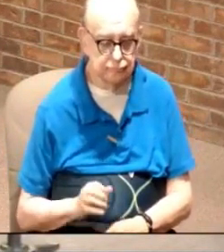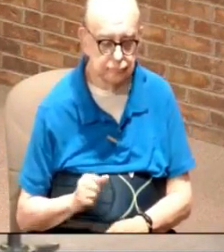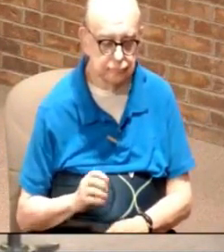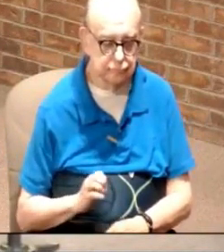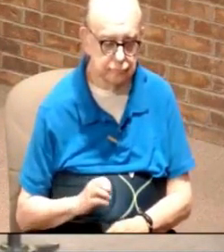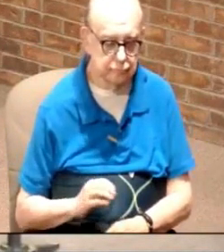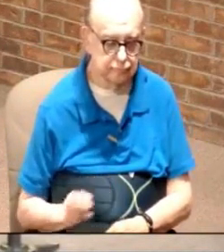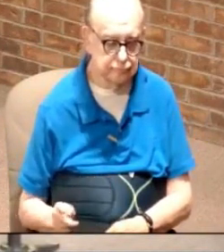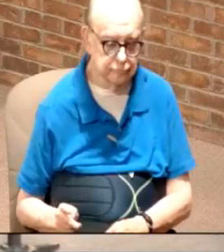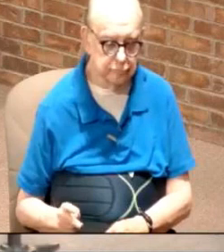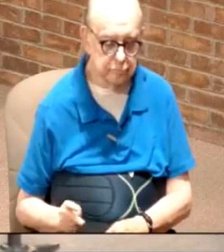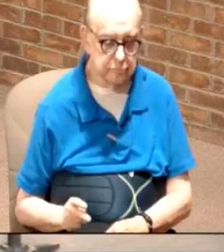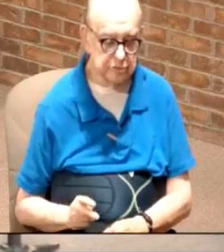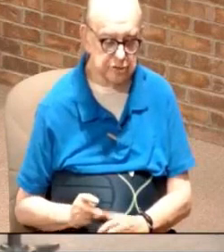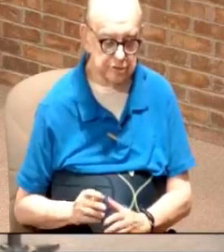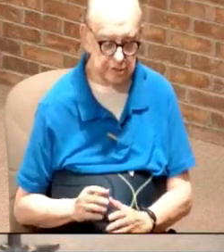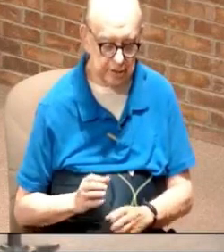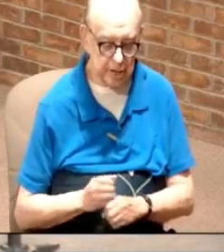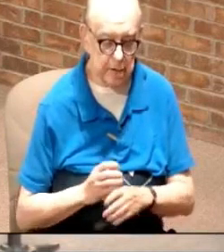already Dunlap over your belt